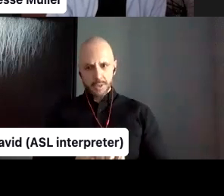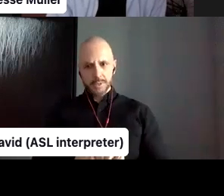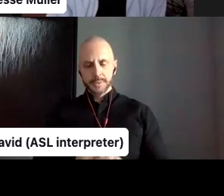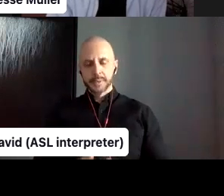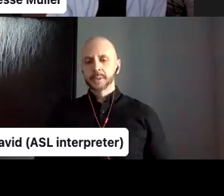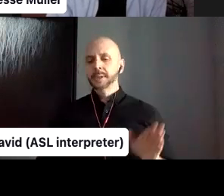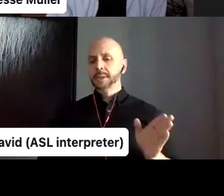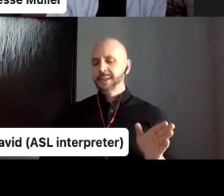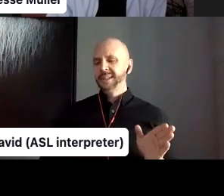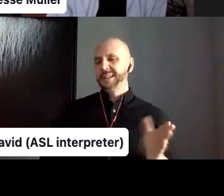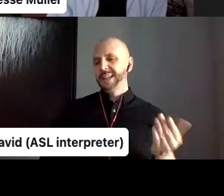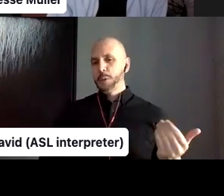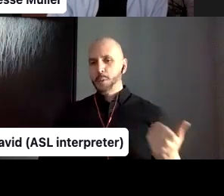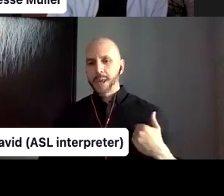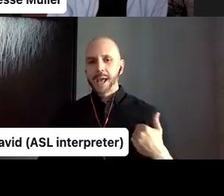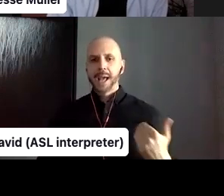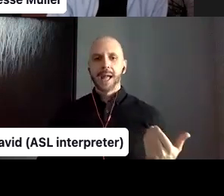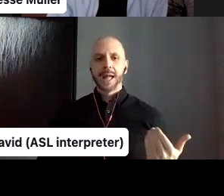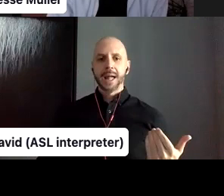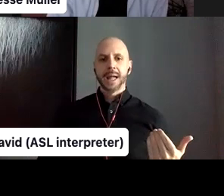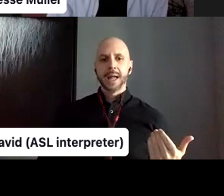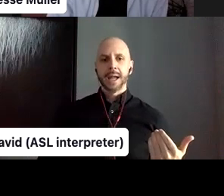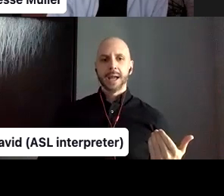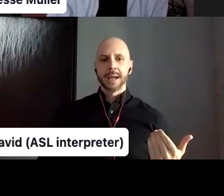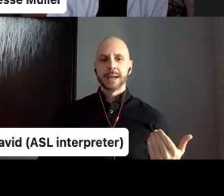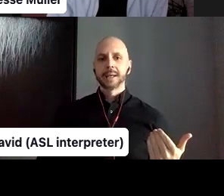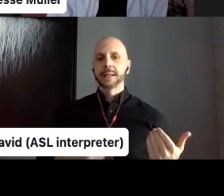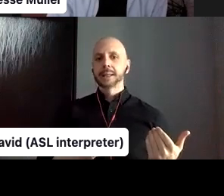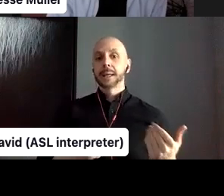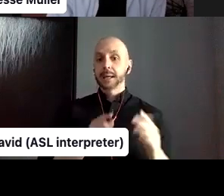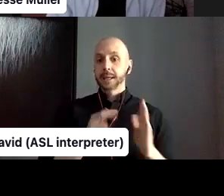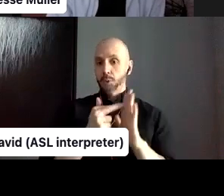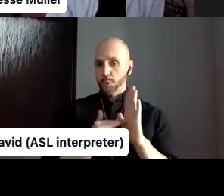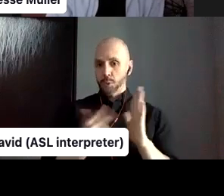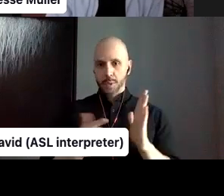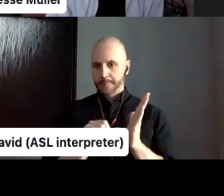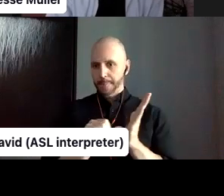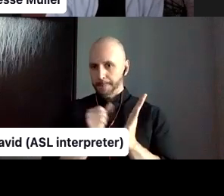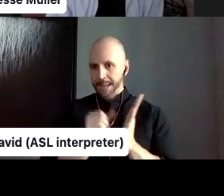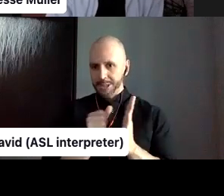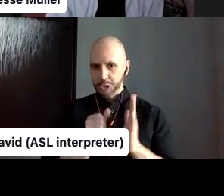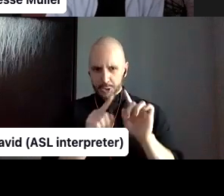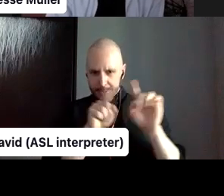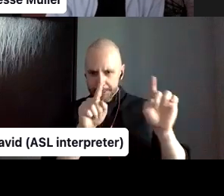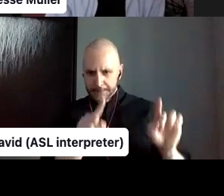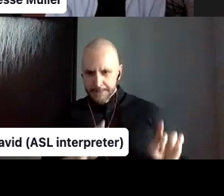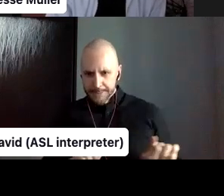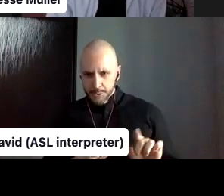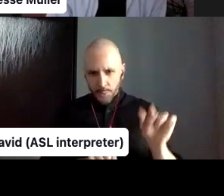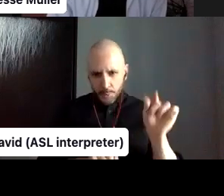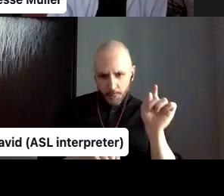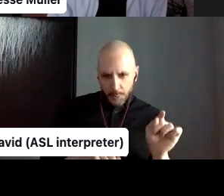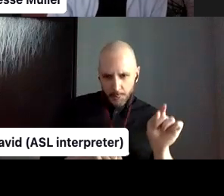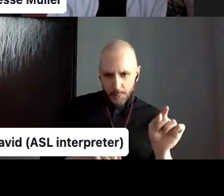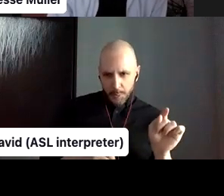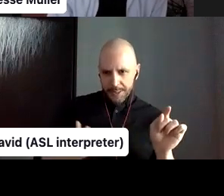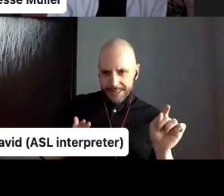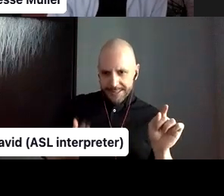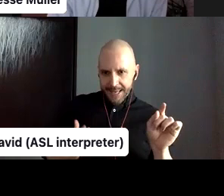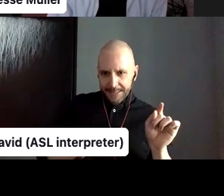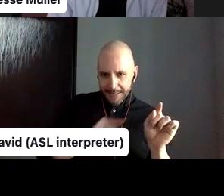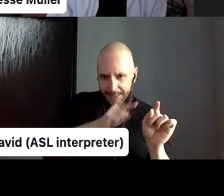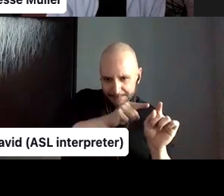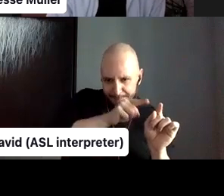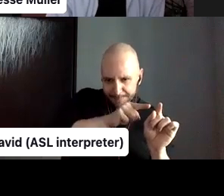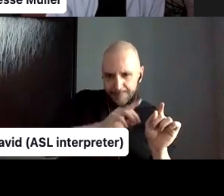these strict tags on the, on the sides of the pages and saying, well, this is, um, yeah, like you see on the sides of the pages here and that